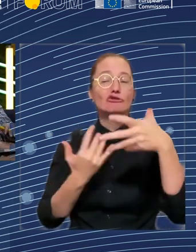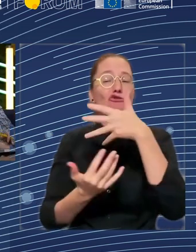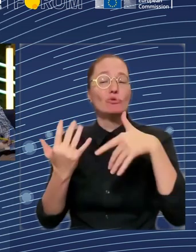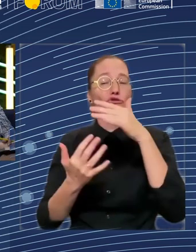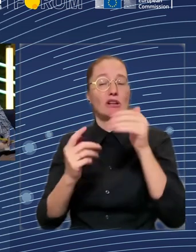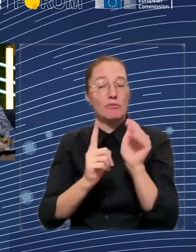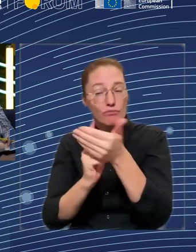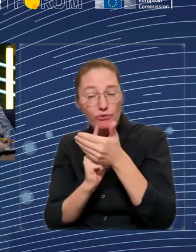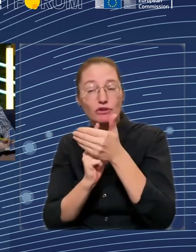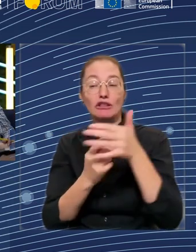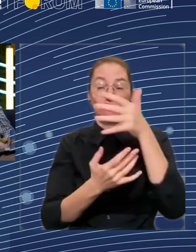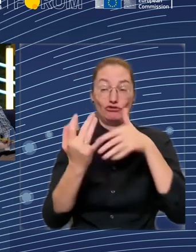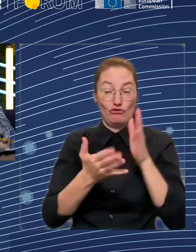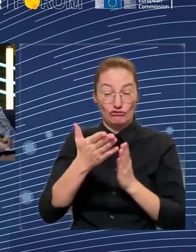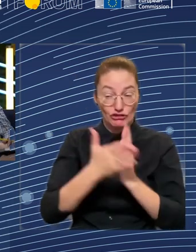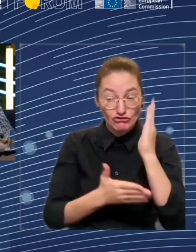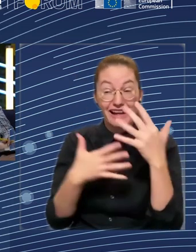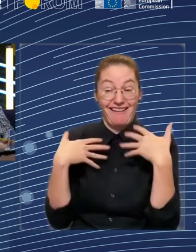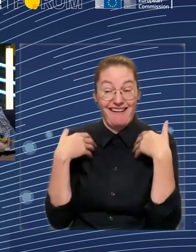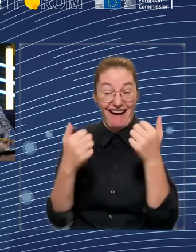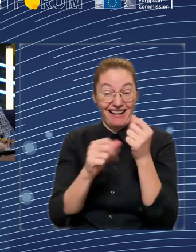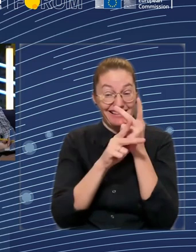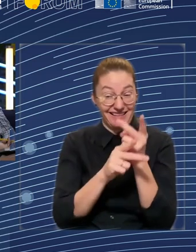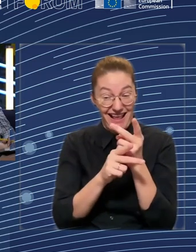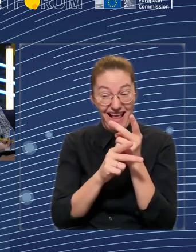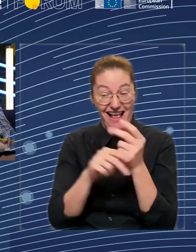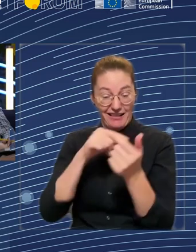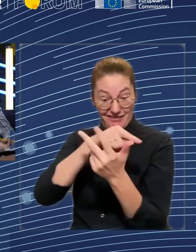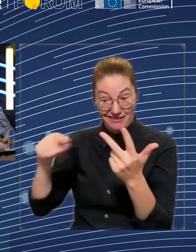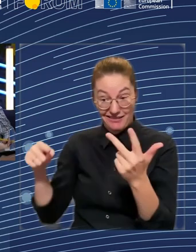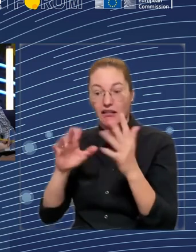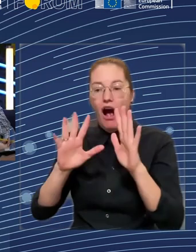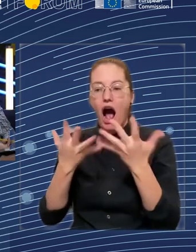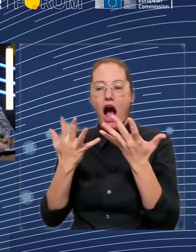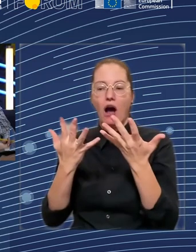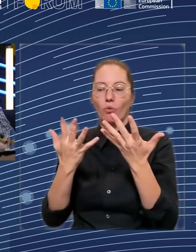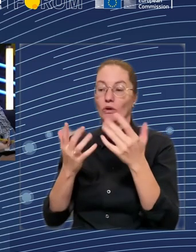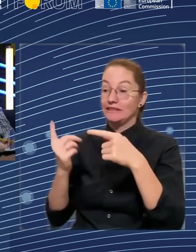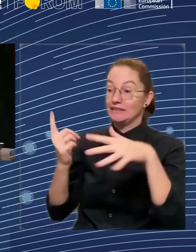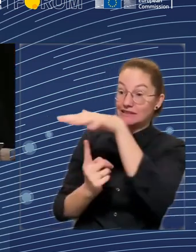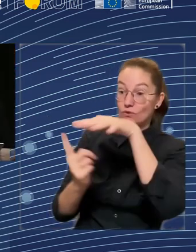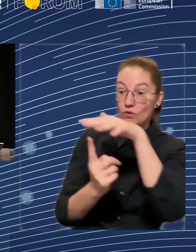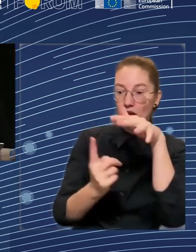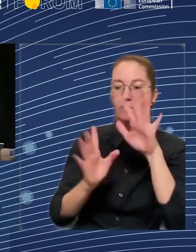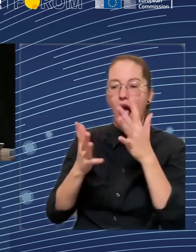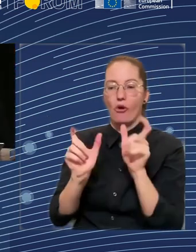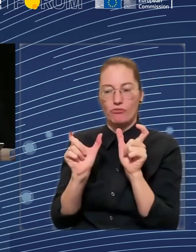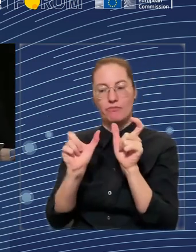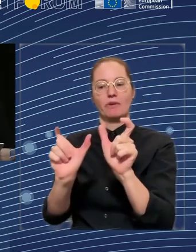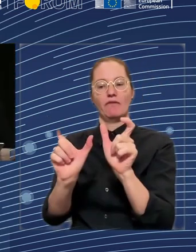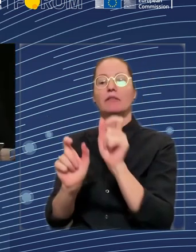because of disability or long-term illness is a very good example. So we really need to think how to prevent